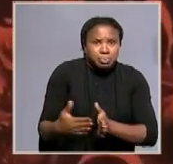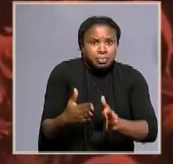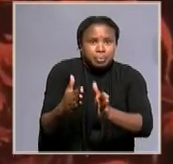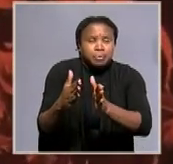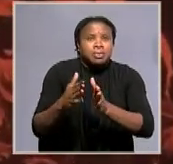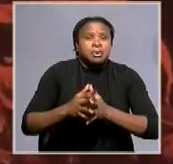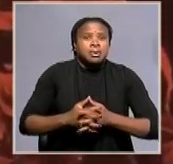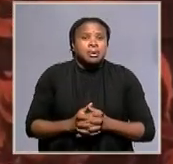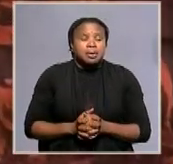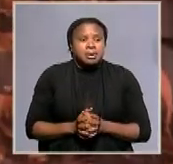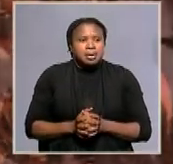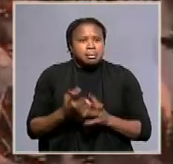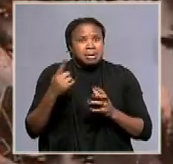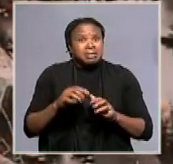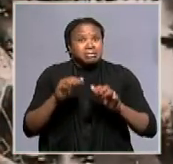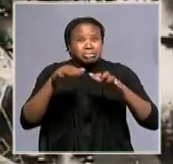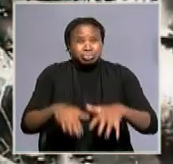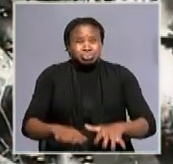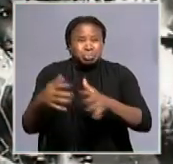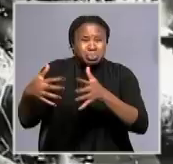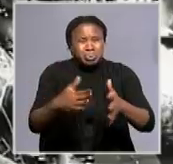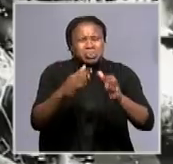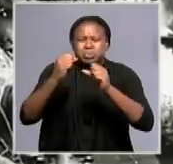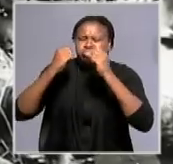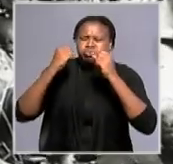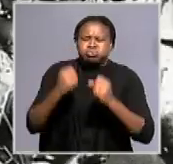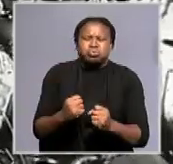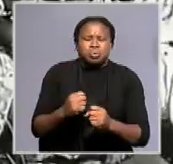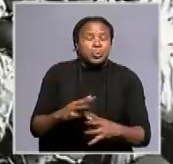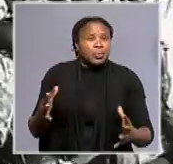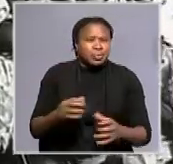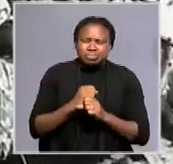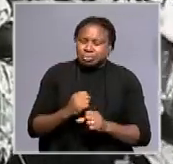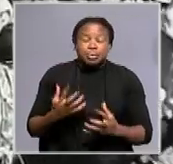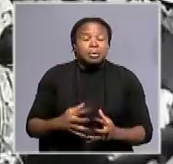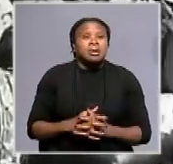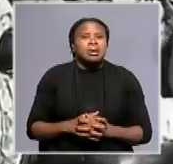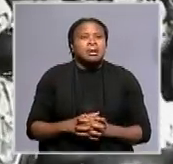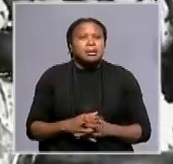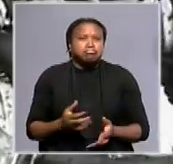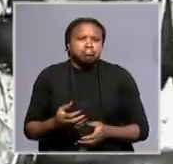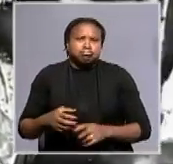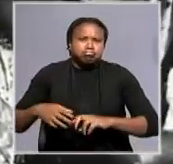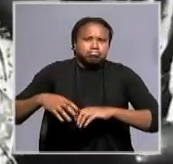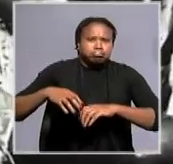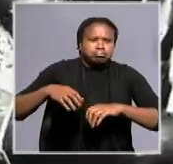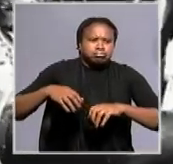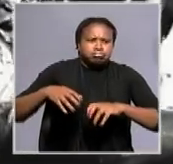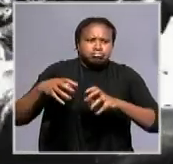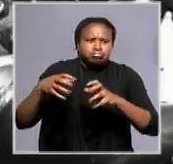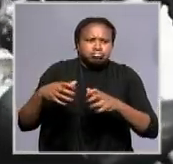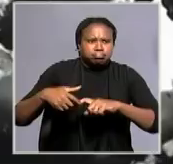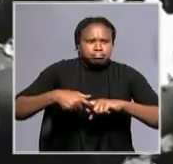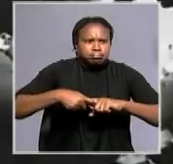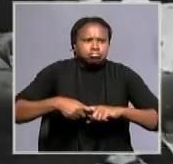the waves of the river were too strong. Then we held one another and jumped into the river.